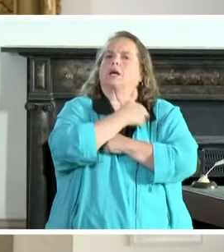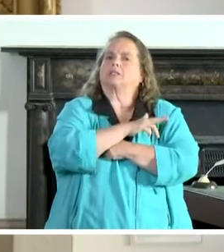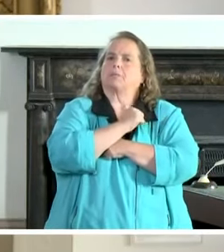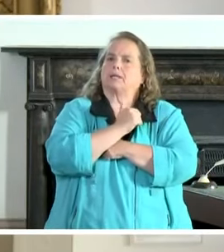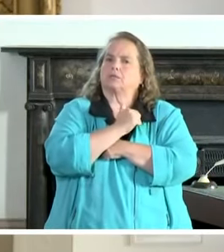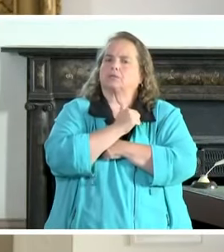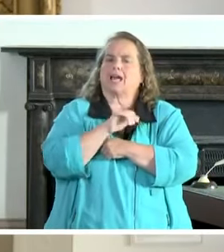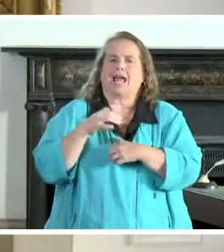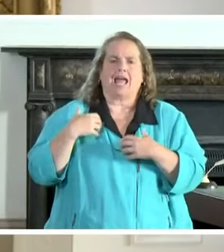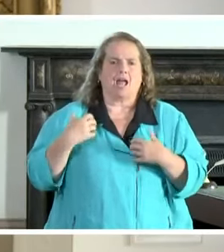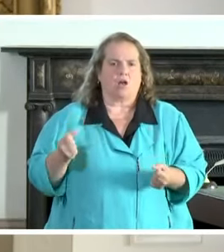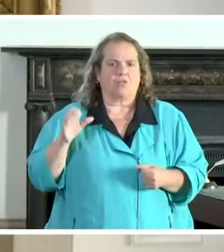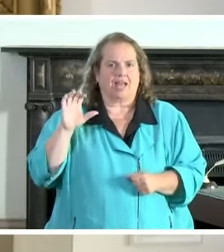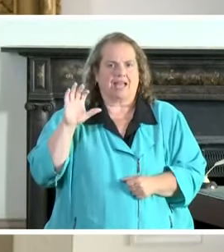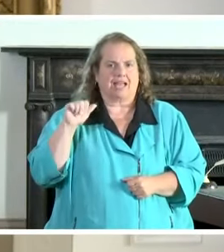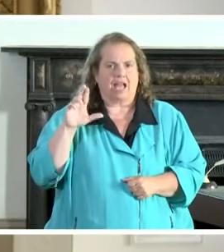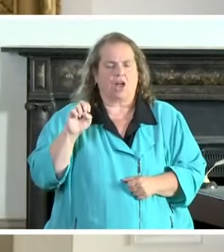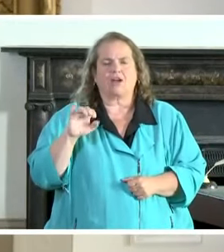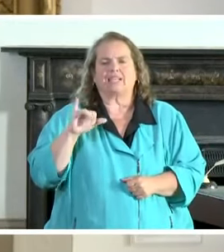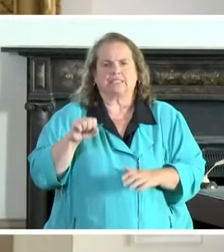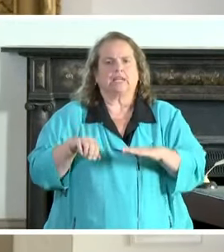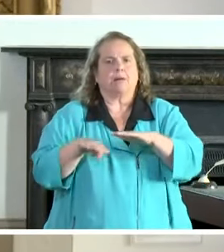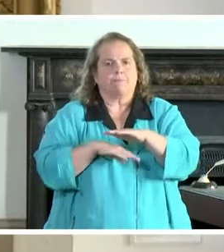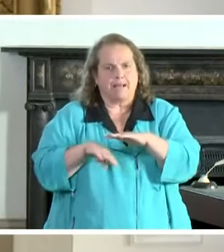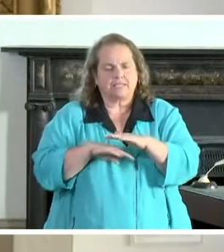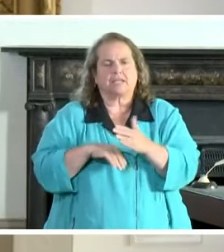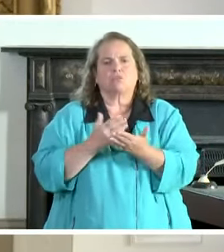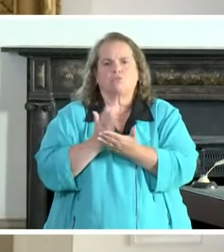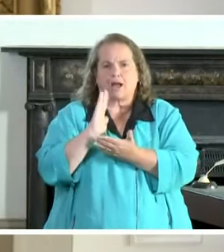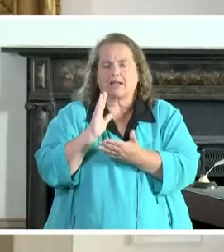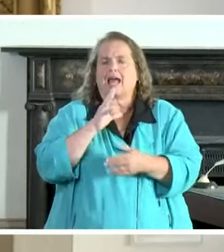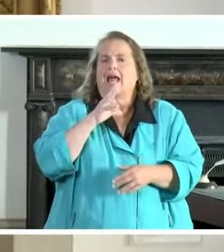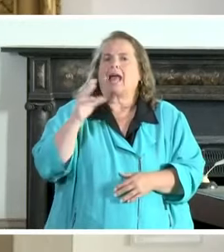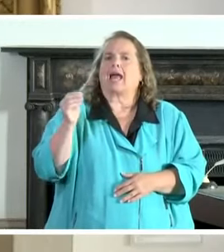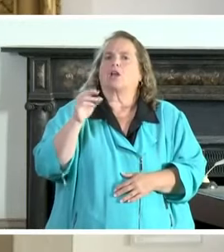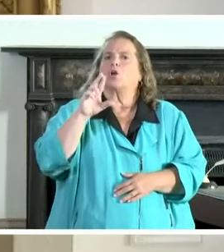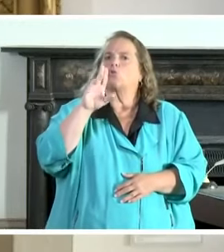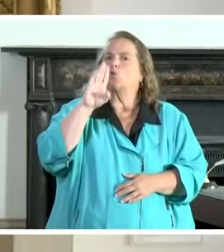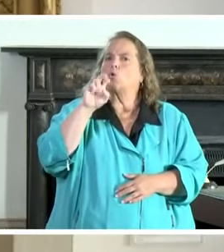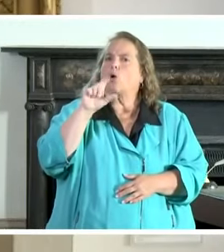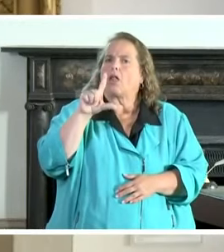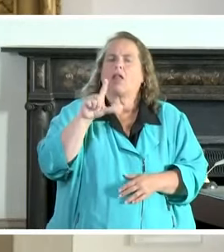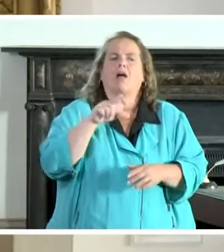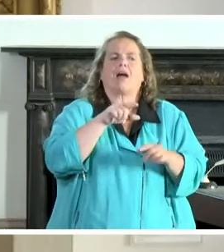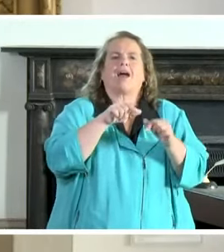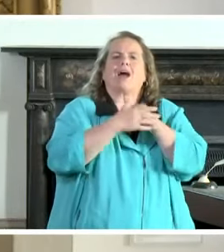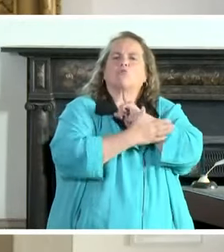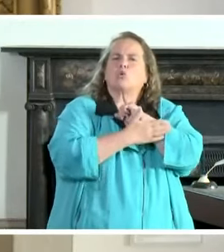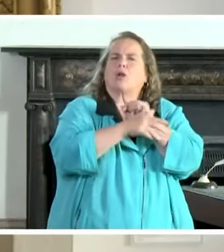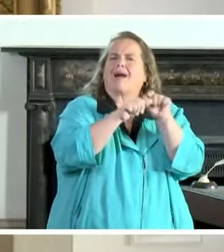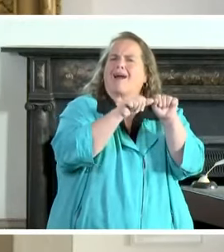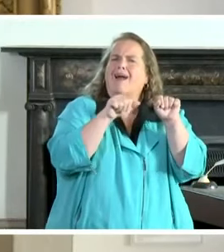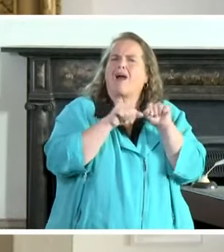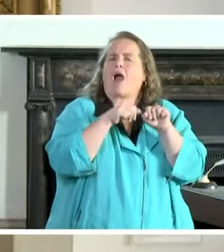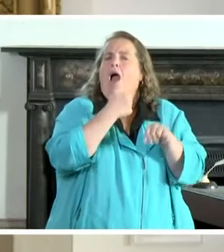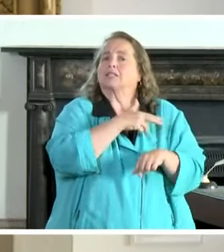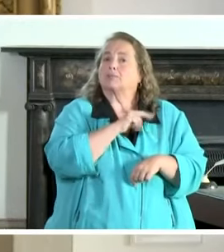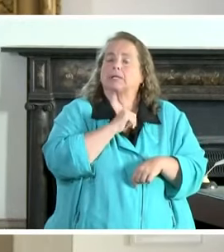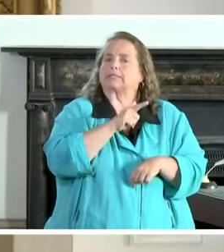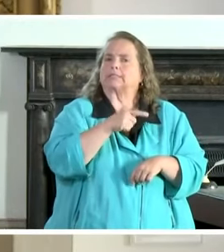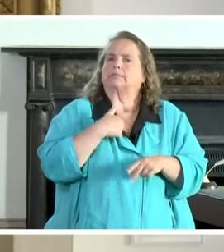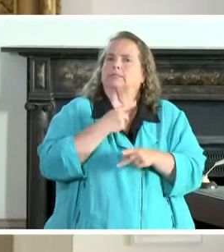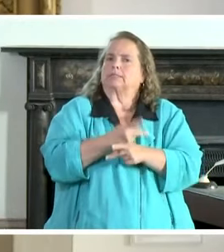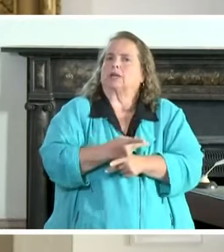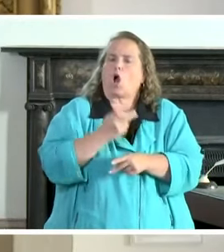and rural hospitals have been having significant difficulty long before covid 19 in our current healthcare